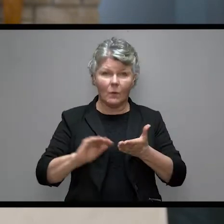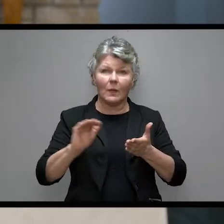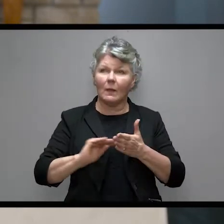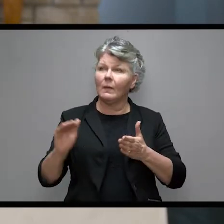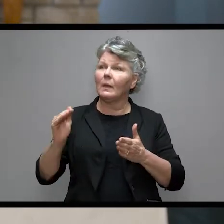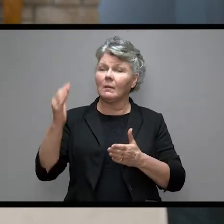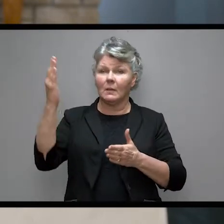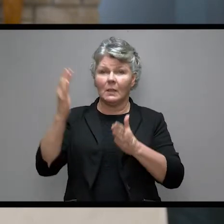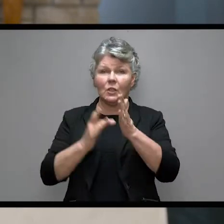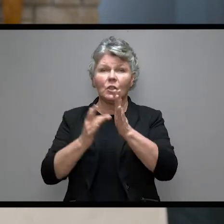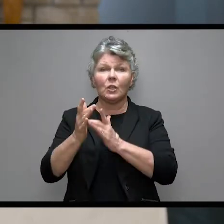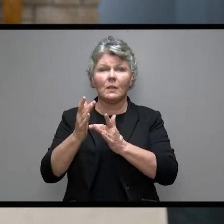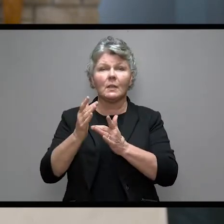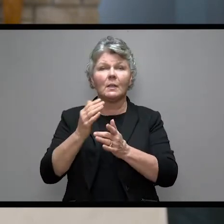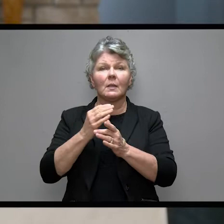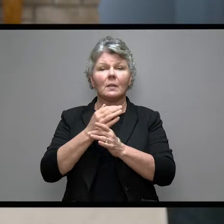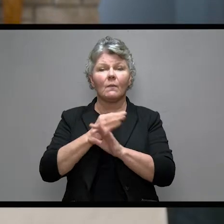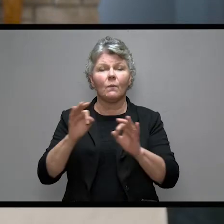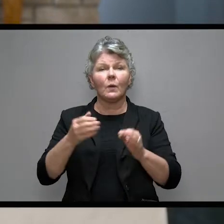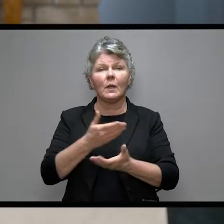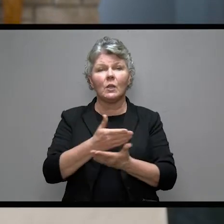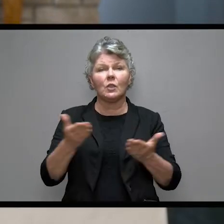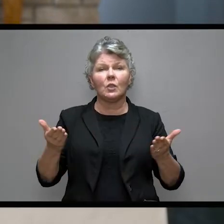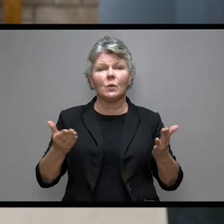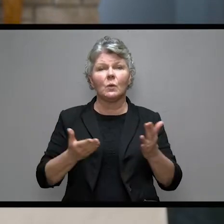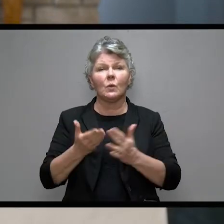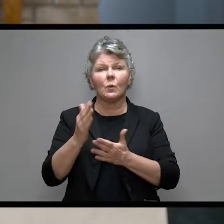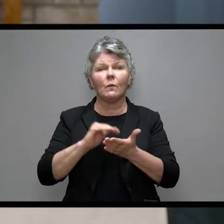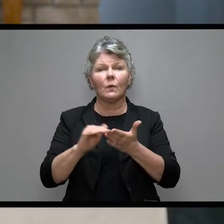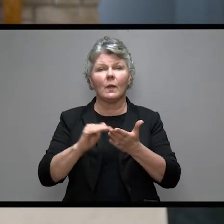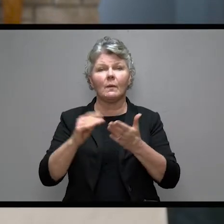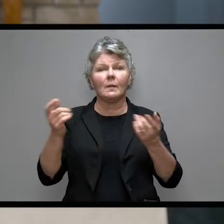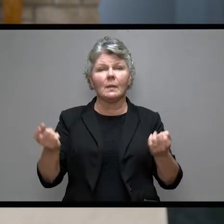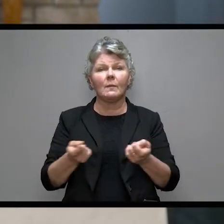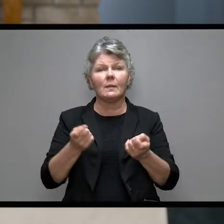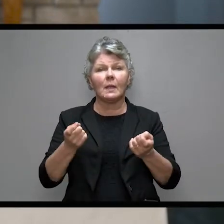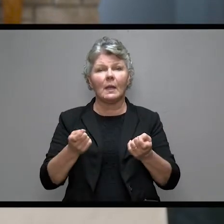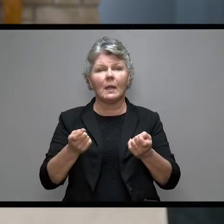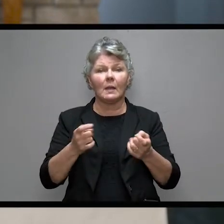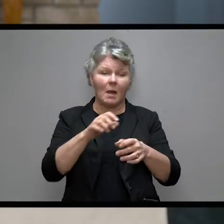releases you from sin both from its guilt and from its power.